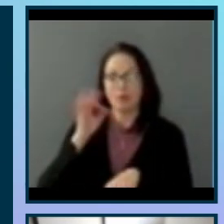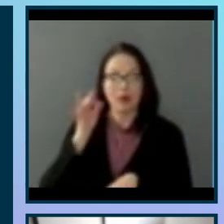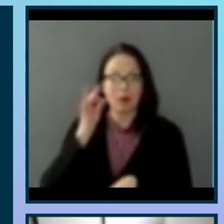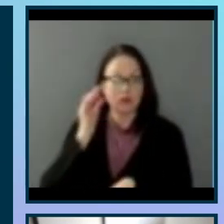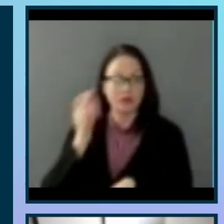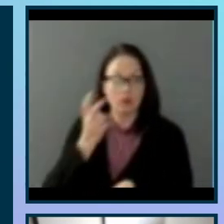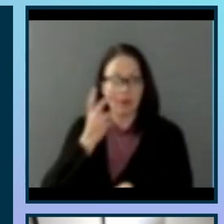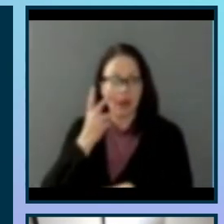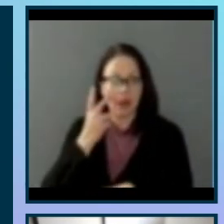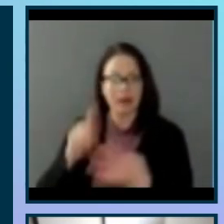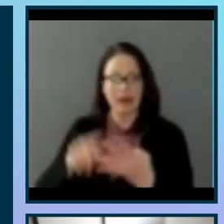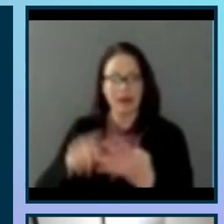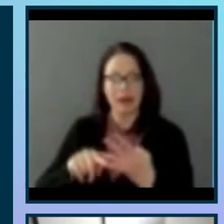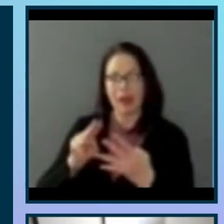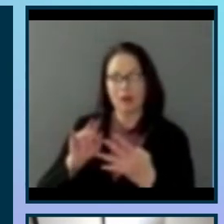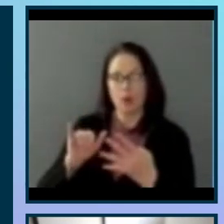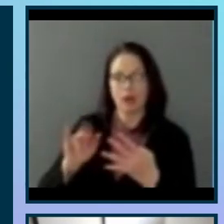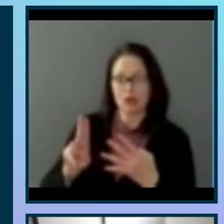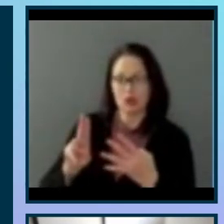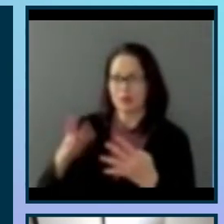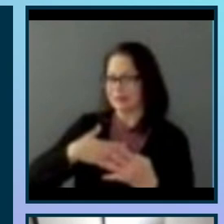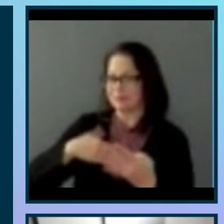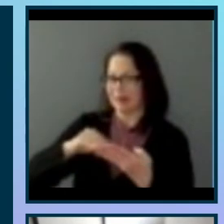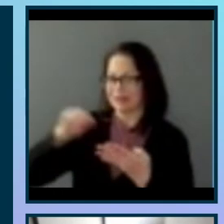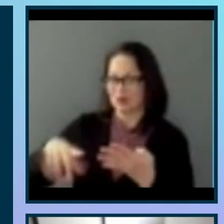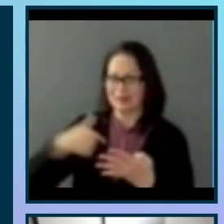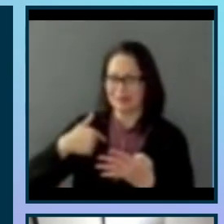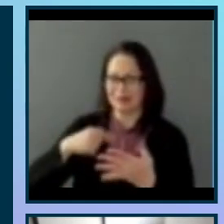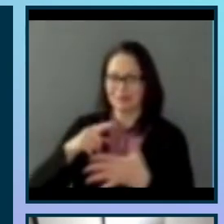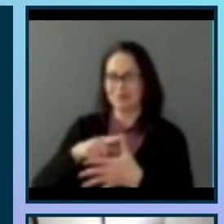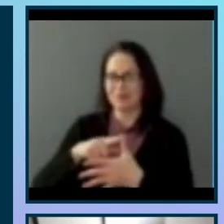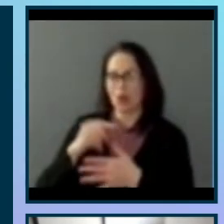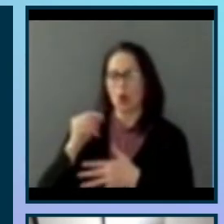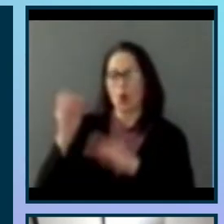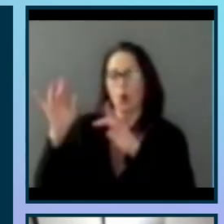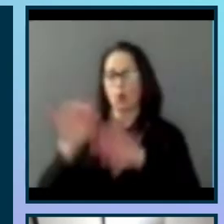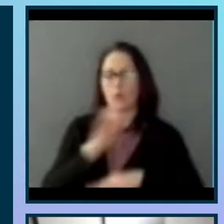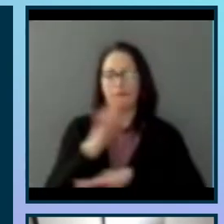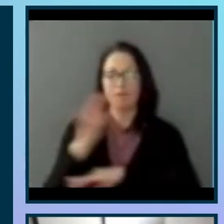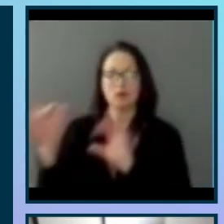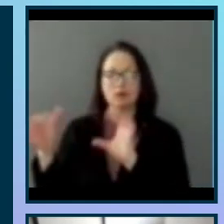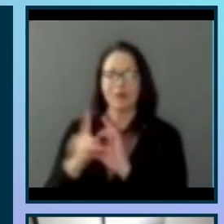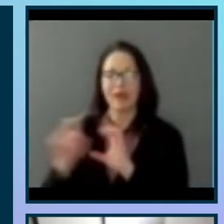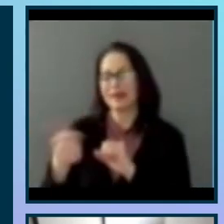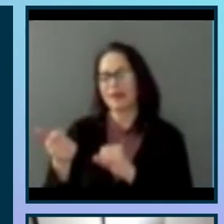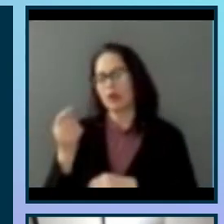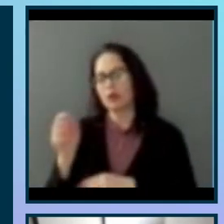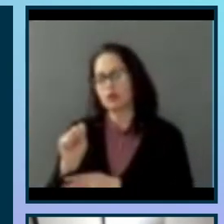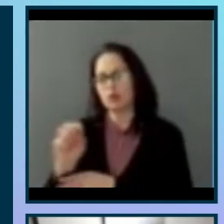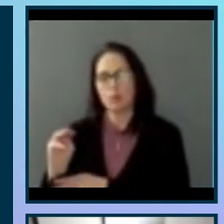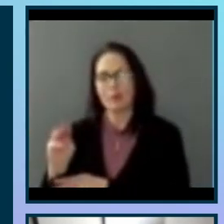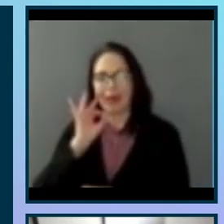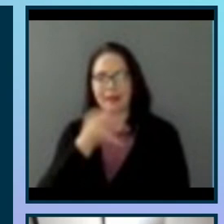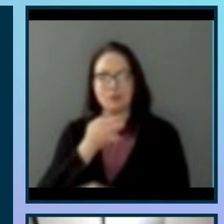School of Engineering, that's my students and me, Rainforest Connection, and other social media experts, developers,